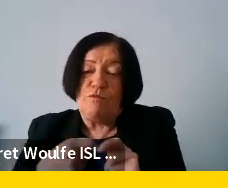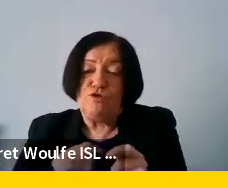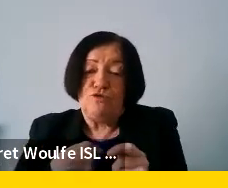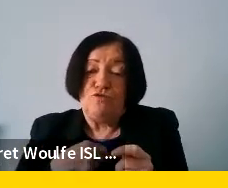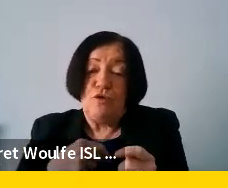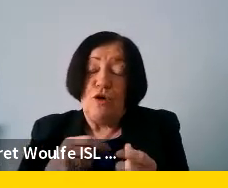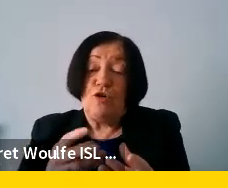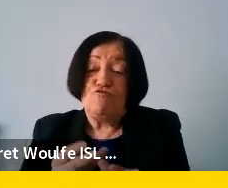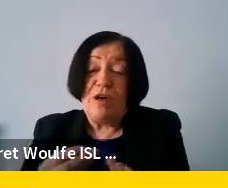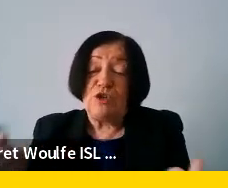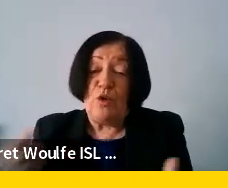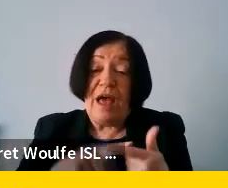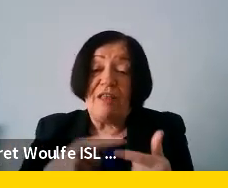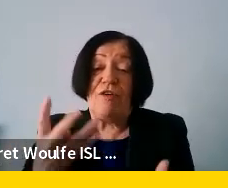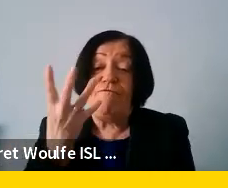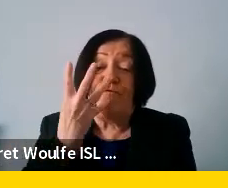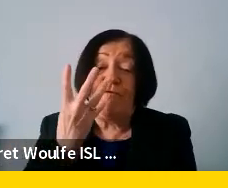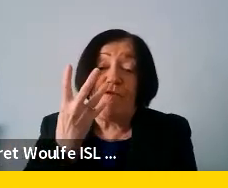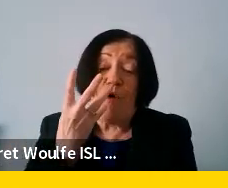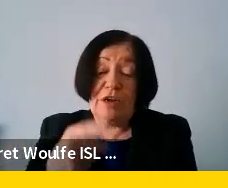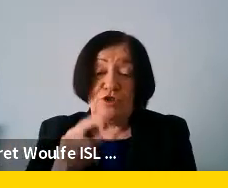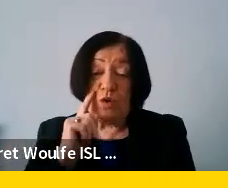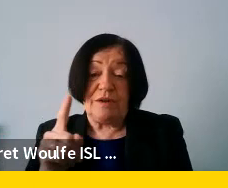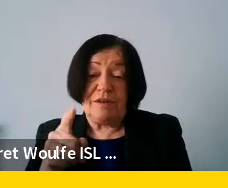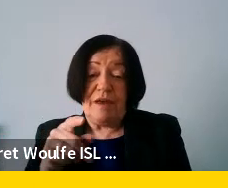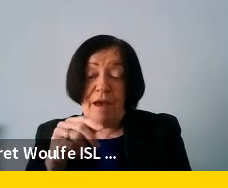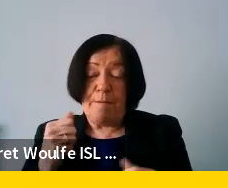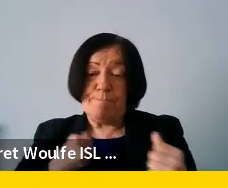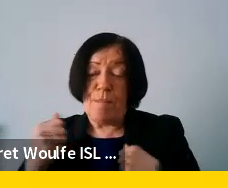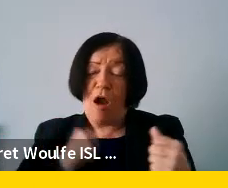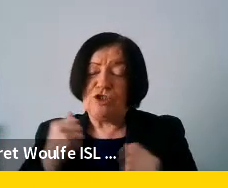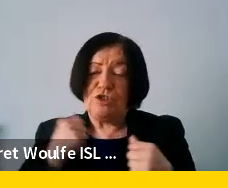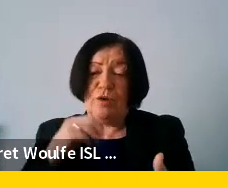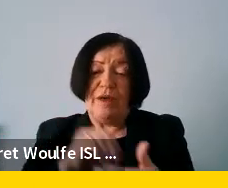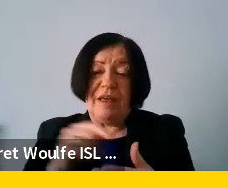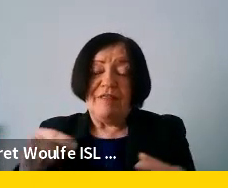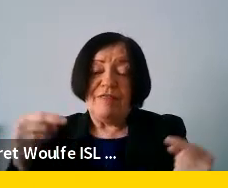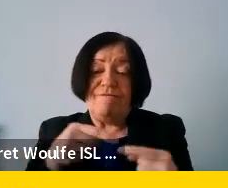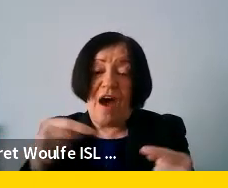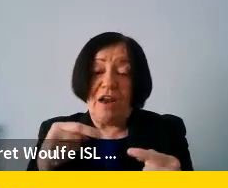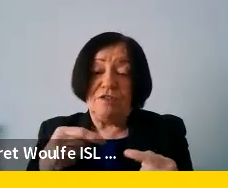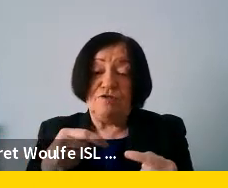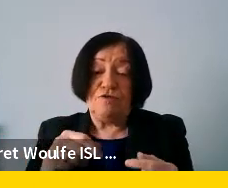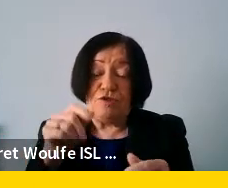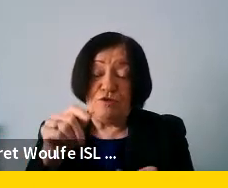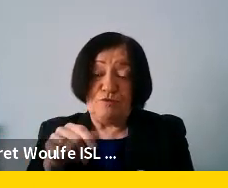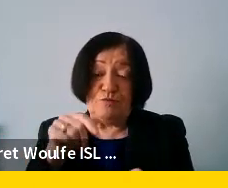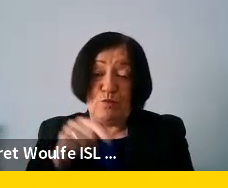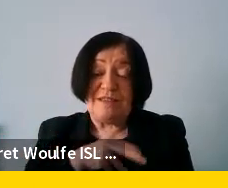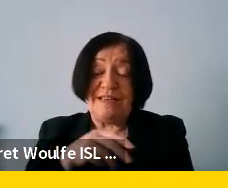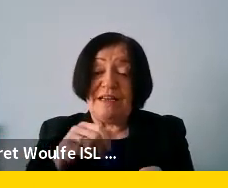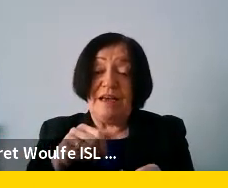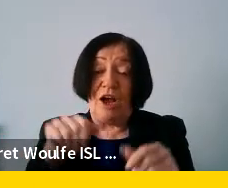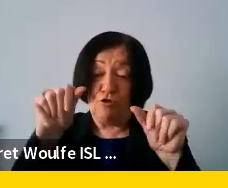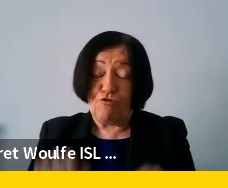and then in the fourth uh step as you can see in march we had the final resolution which was adopted then